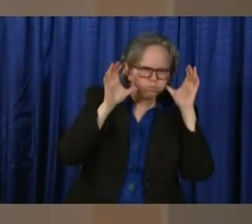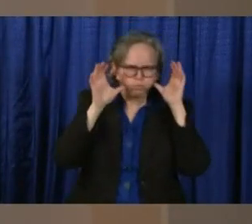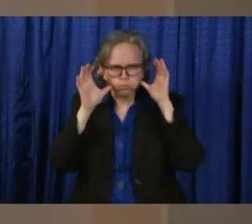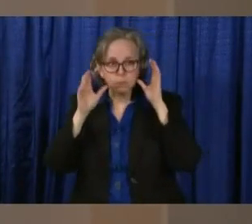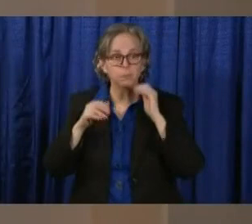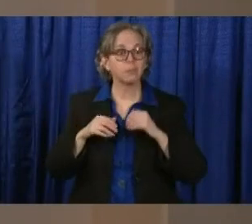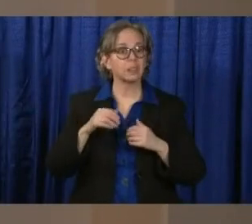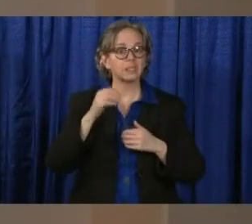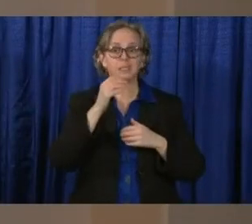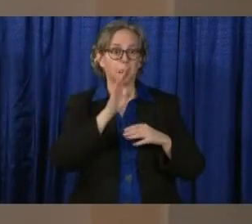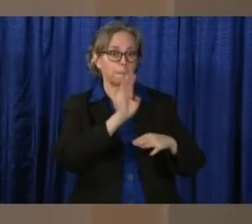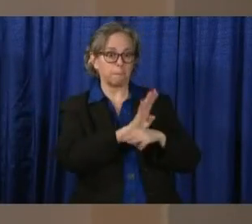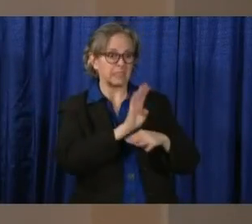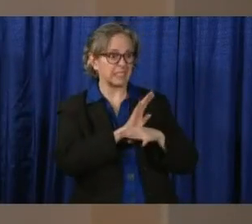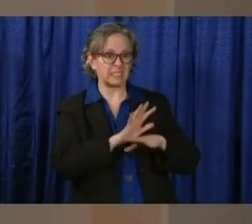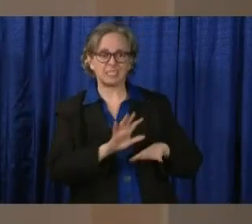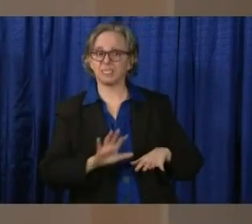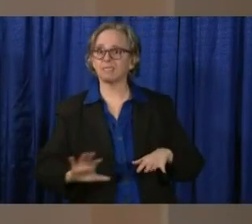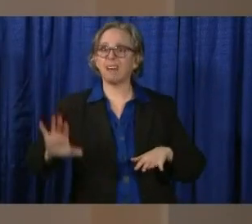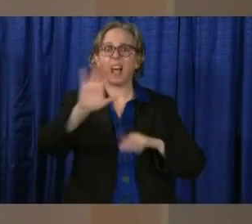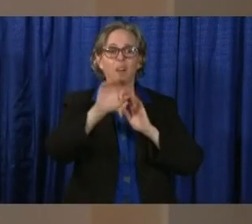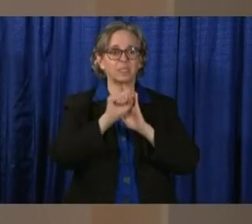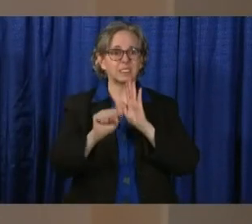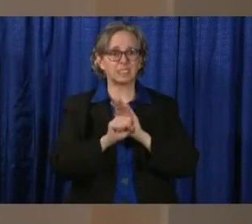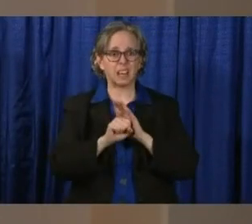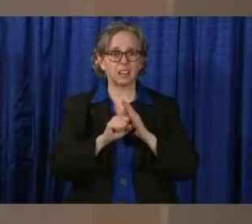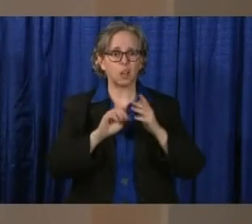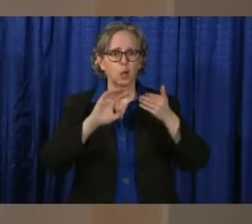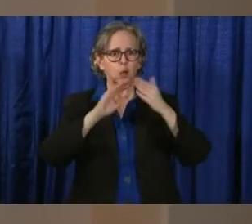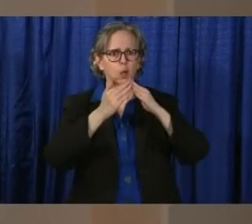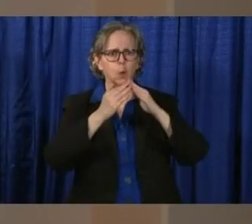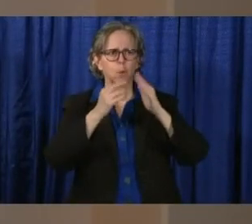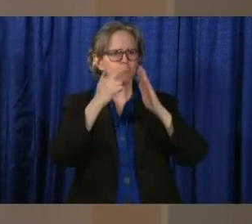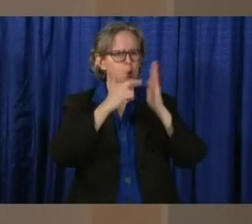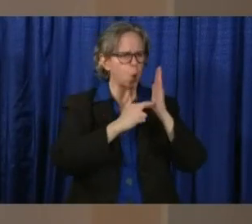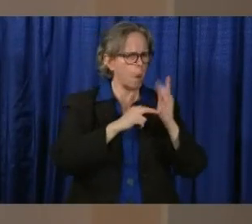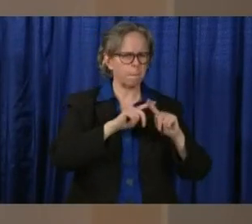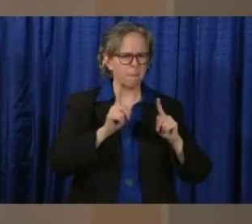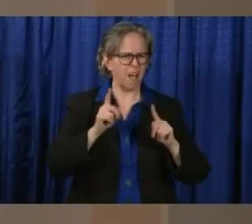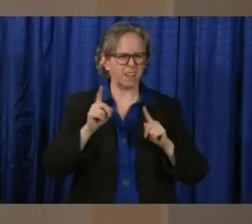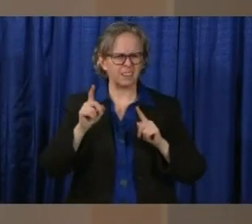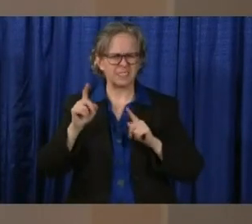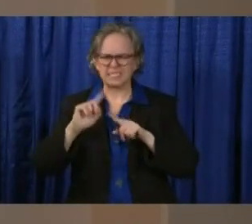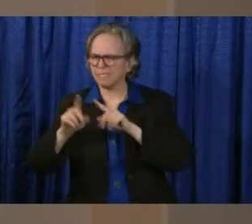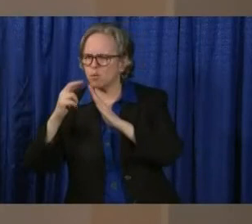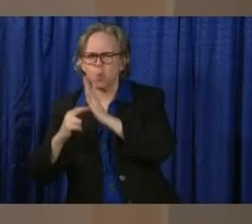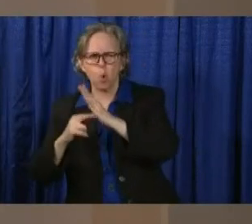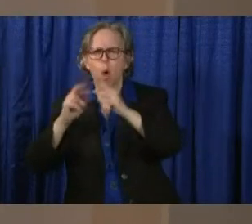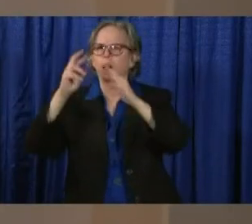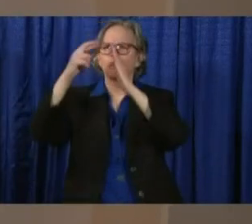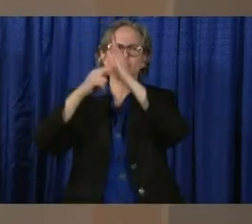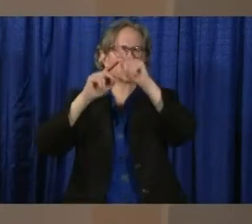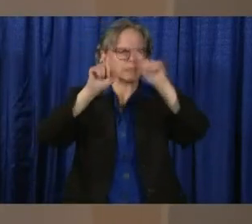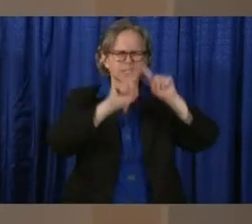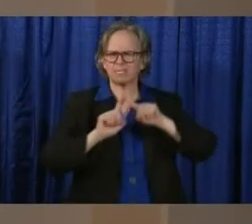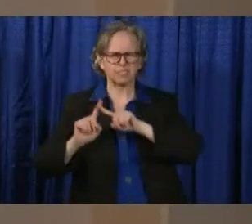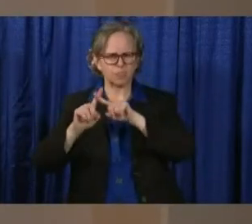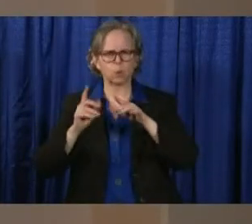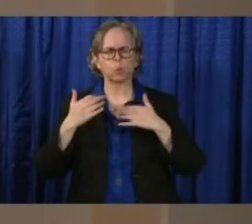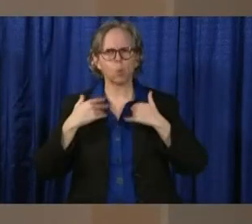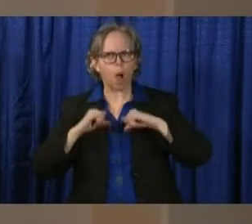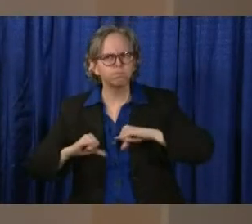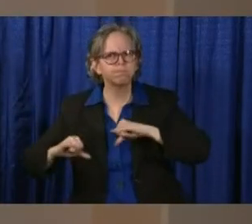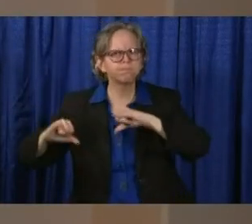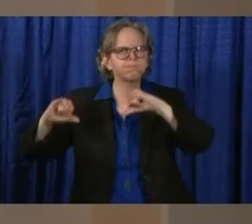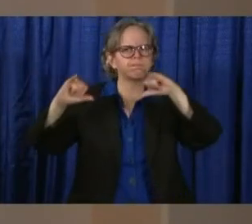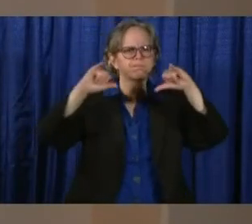one community and a different set of regulations in another, and you're looking to reconcile them. That was the reason